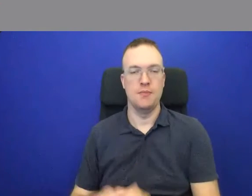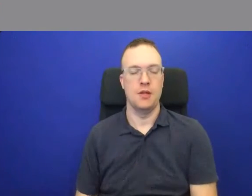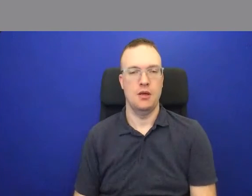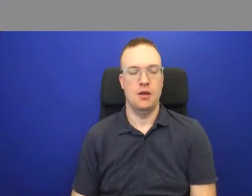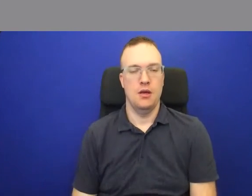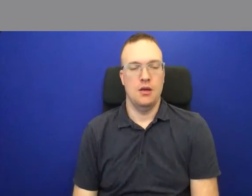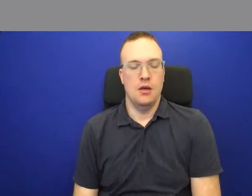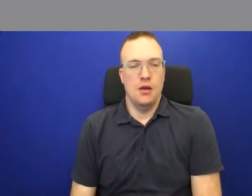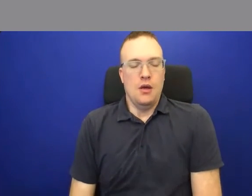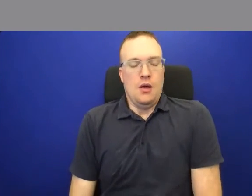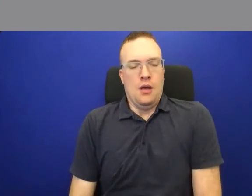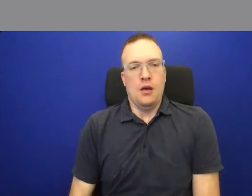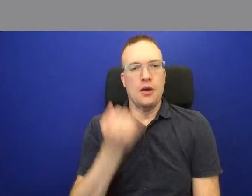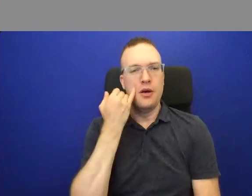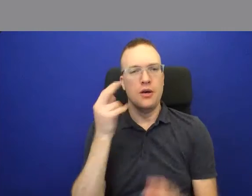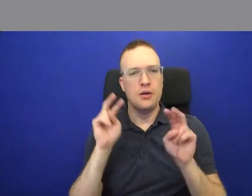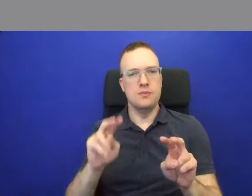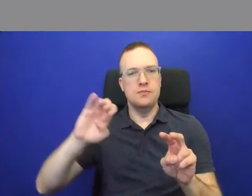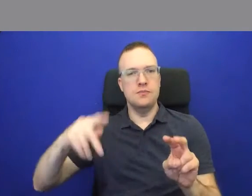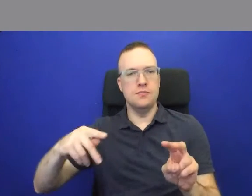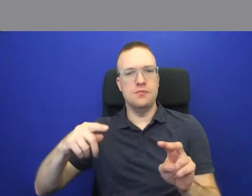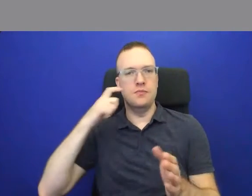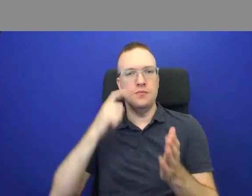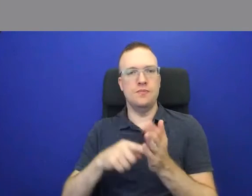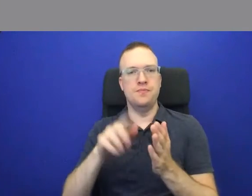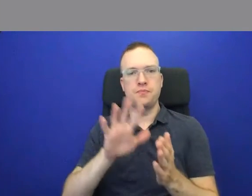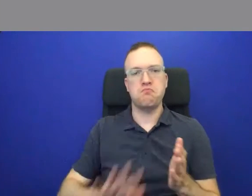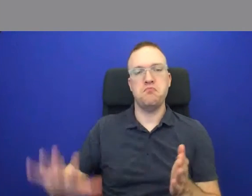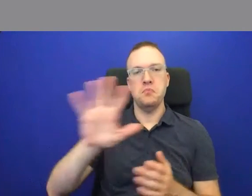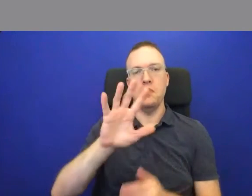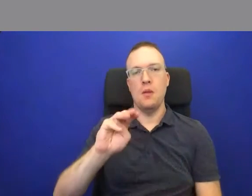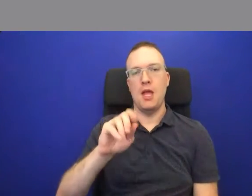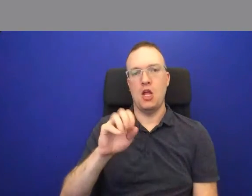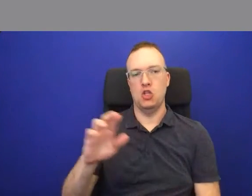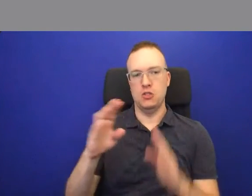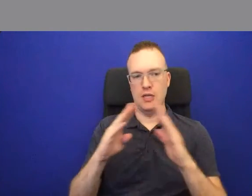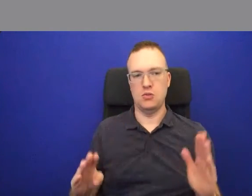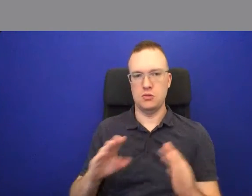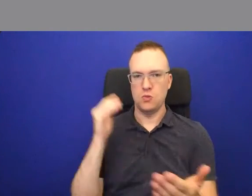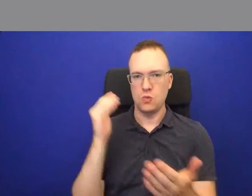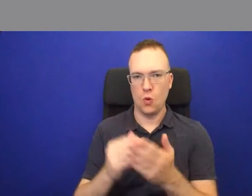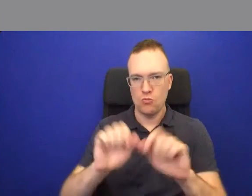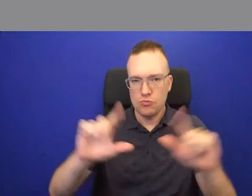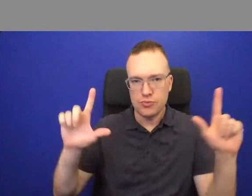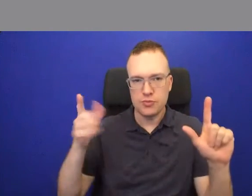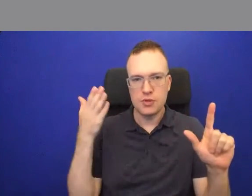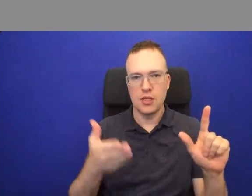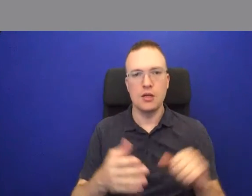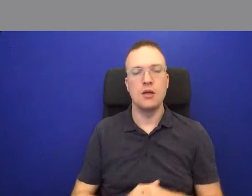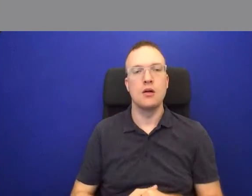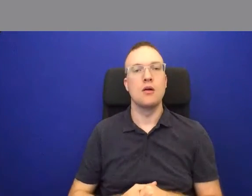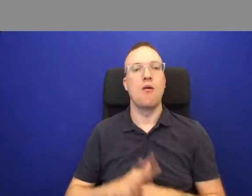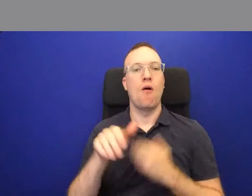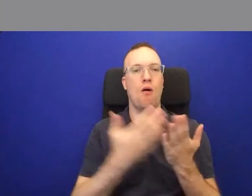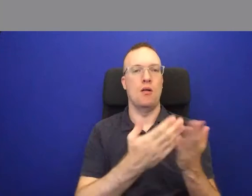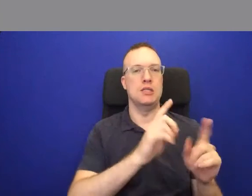If we look at the map, we'll notice that around the manor house, and here's a close end of the manor house, there are all kinds